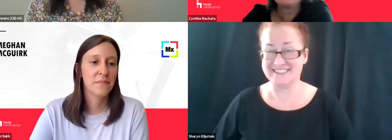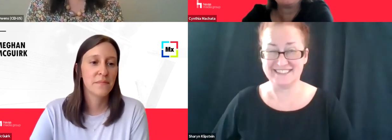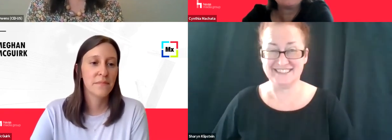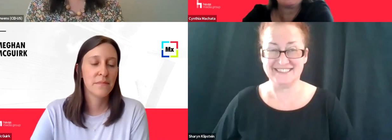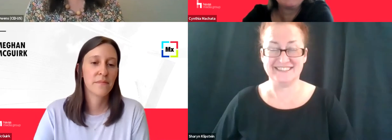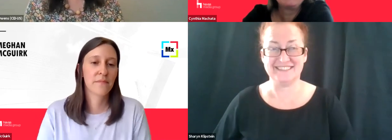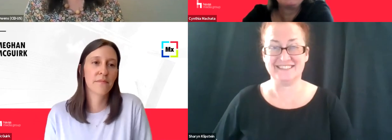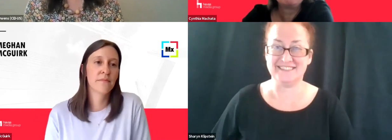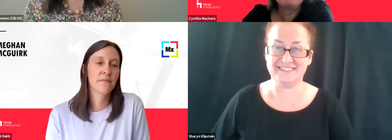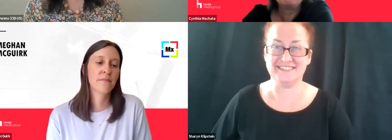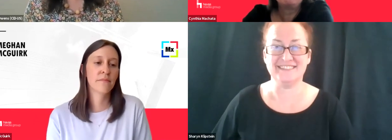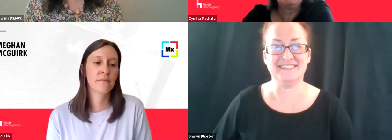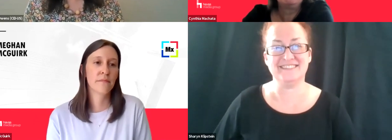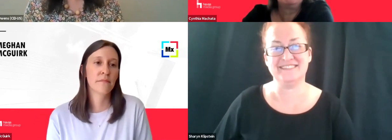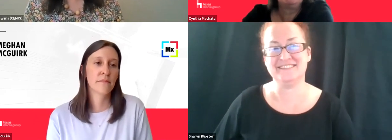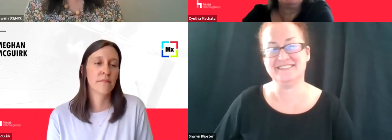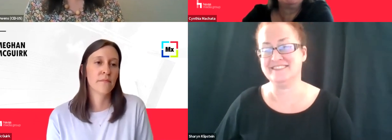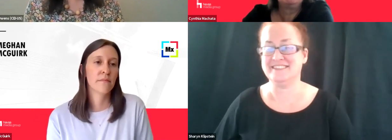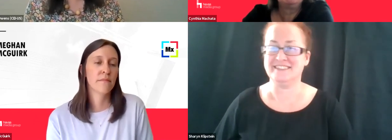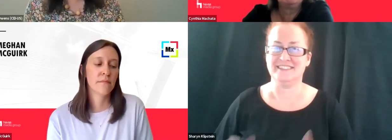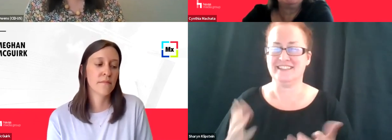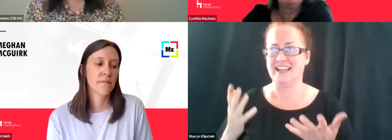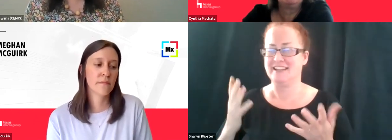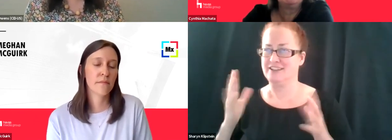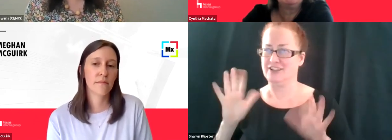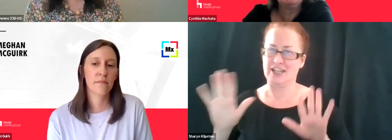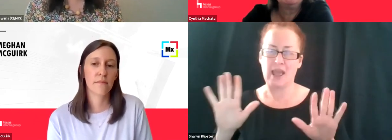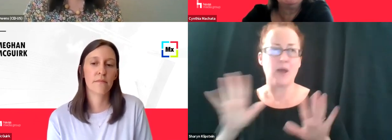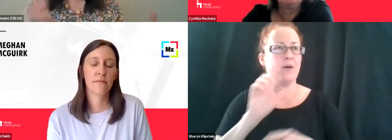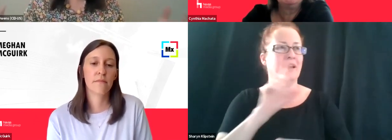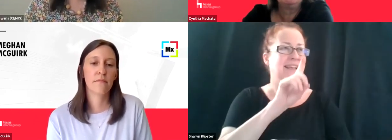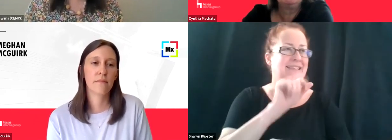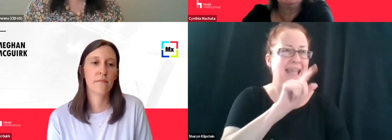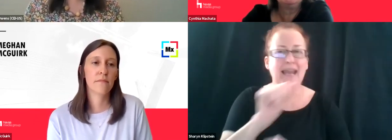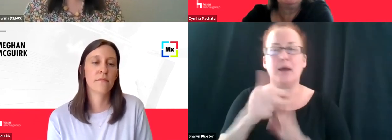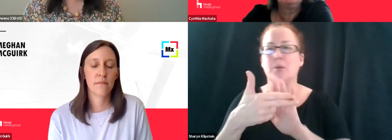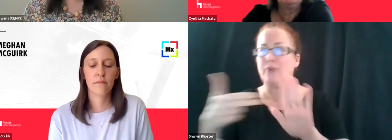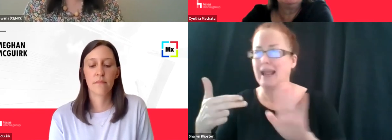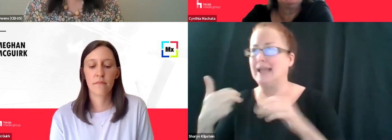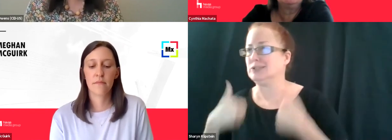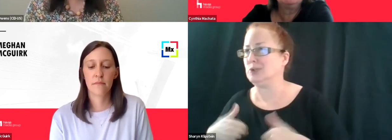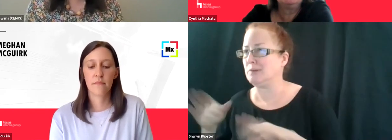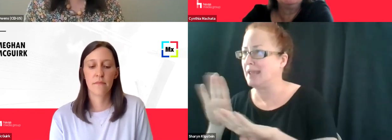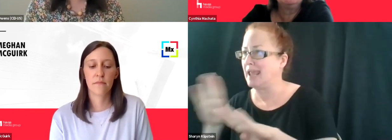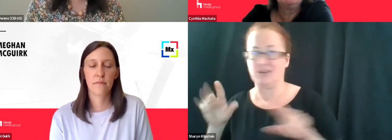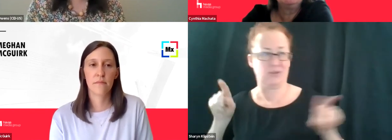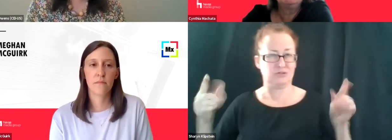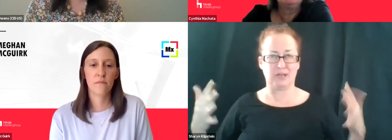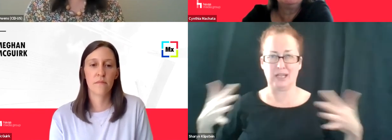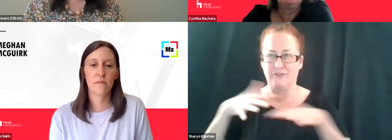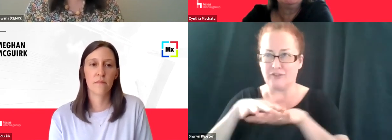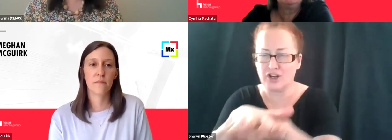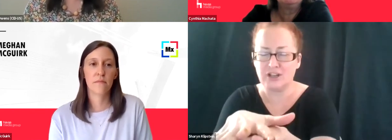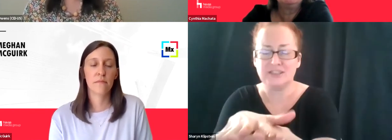edges of, uh, where data and brands and human behavior converge. Um,